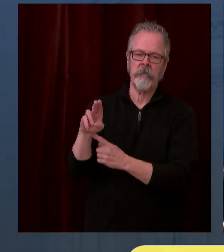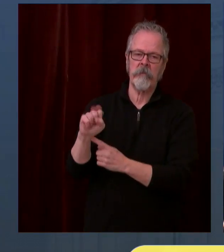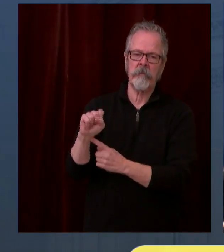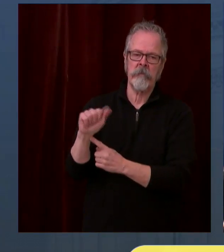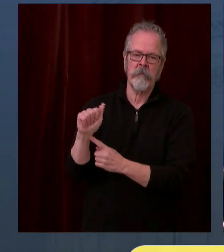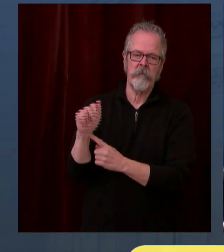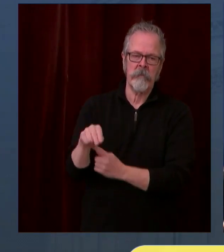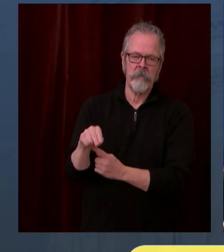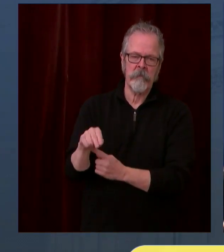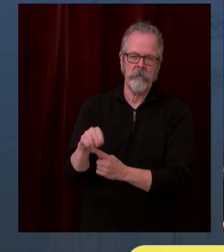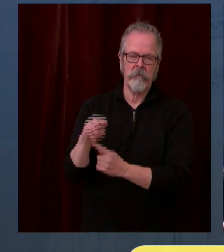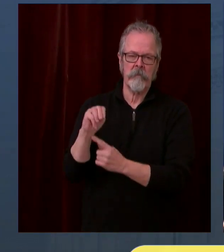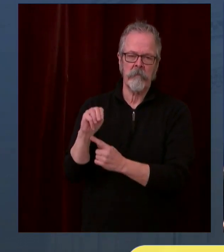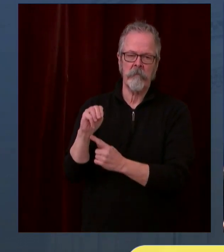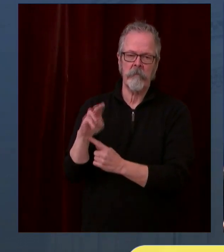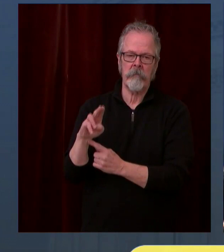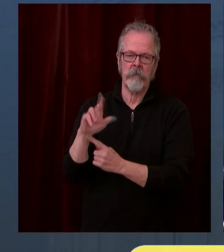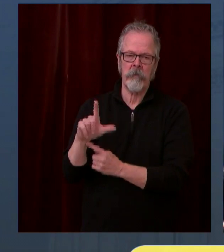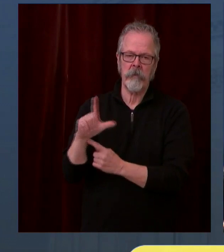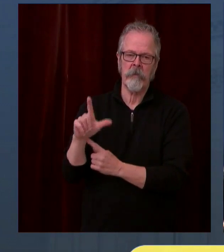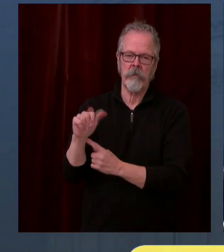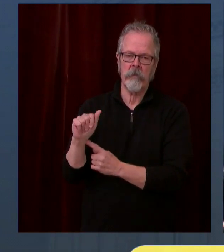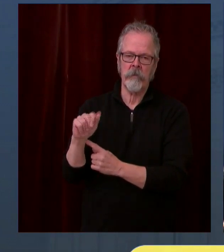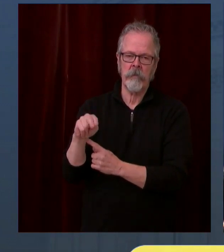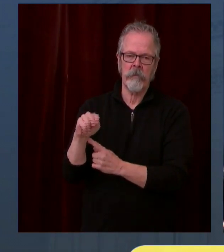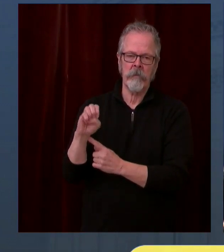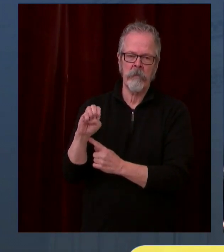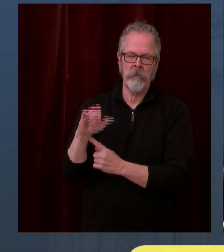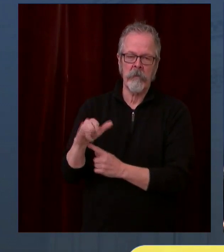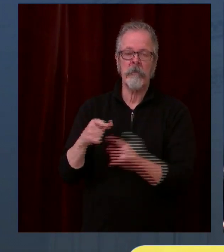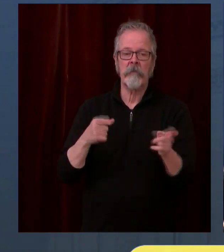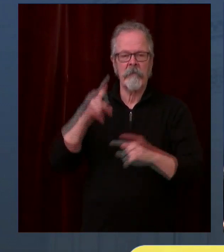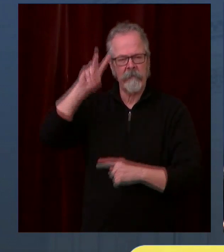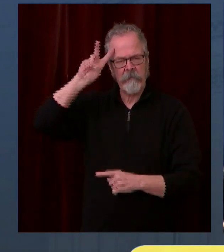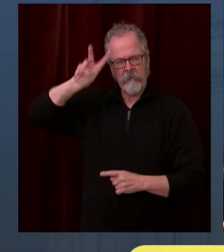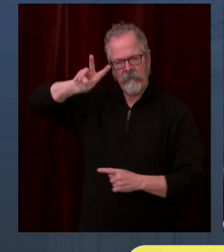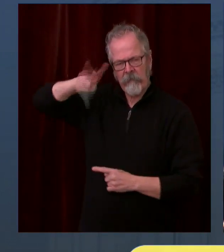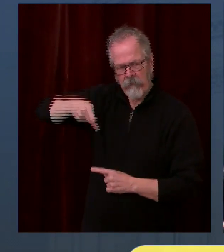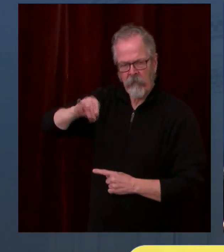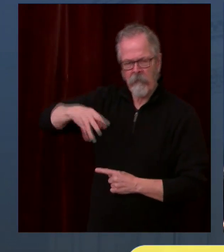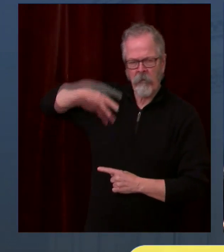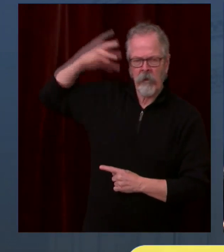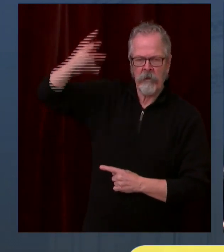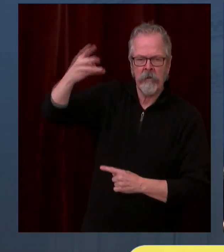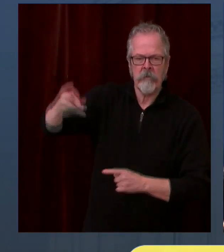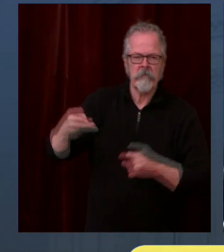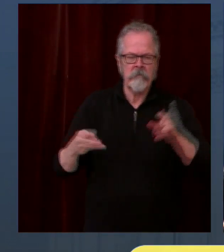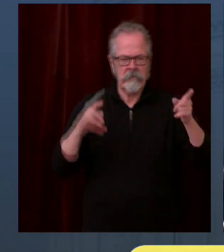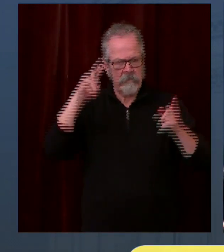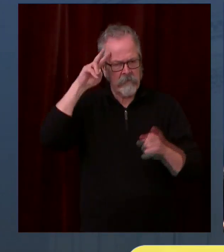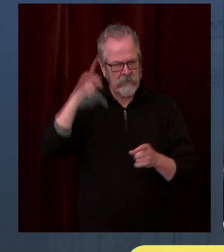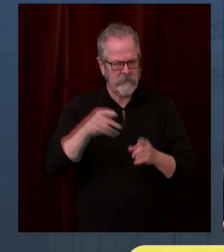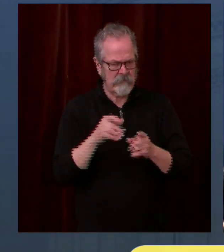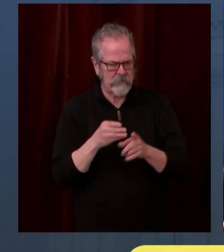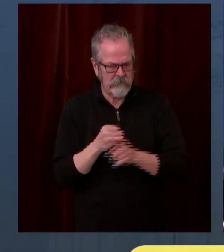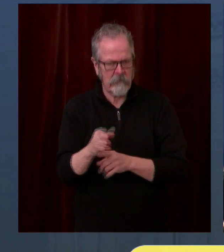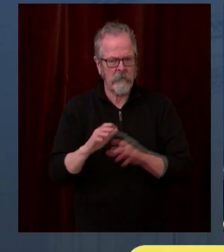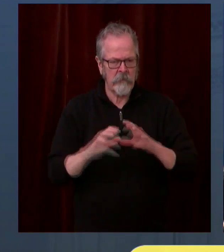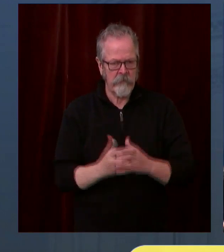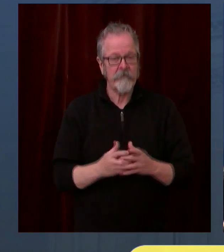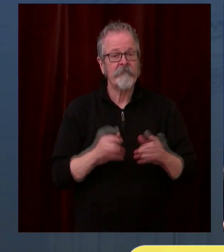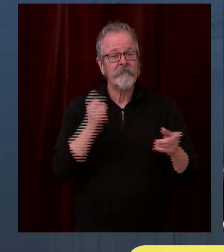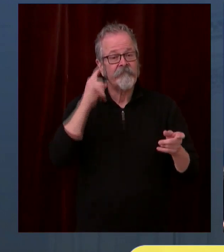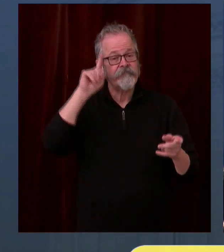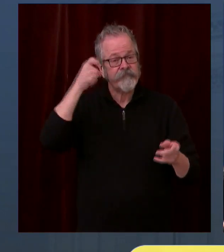just briefly talk about the reason why we're excited to have private enterprise stepping up the plate on this. And